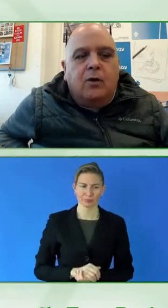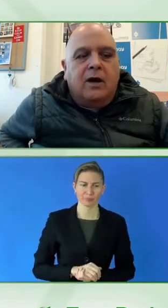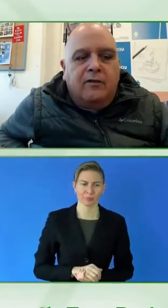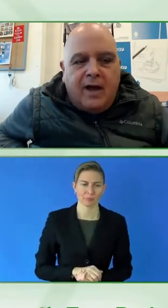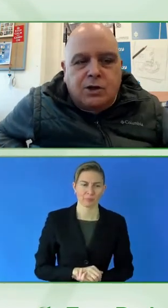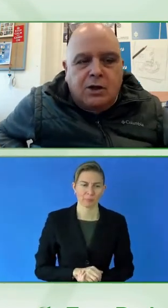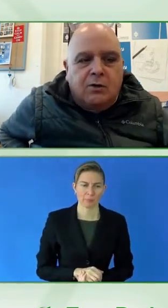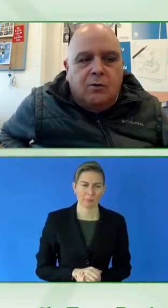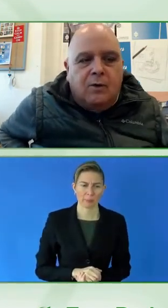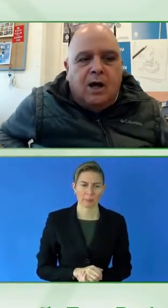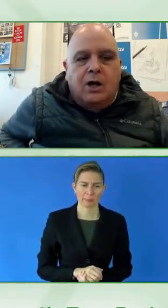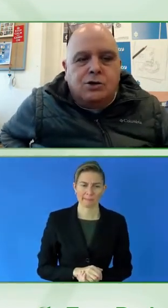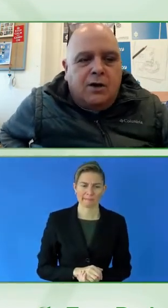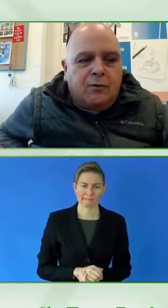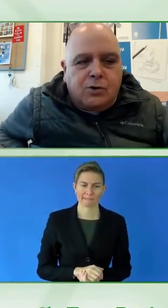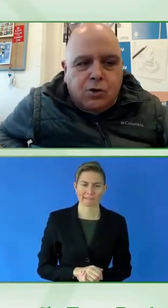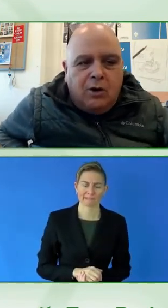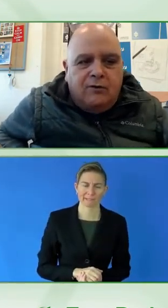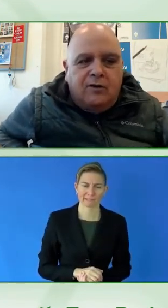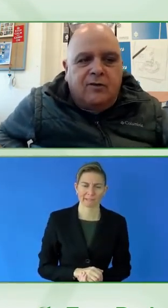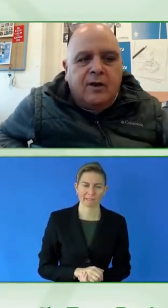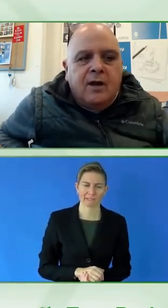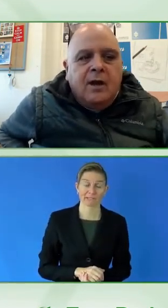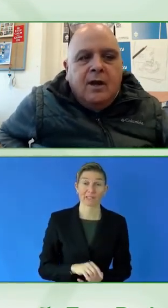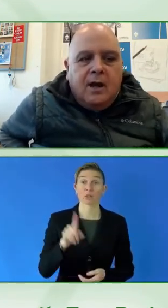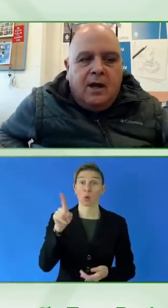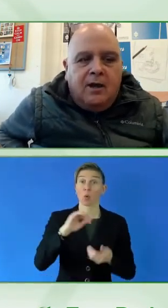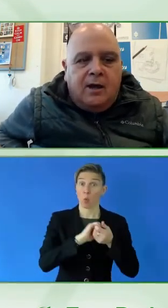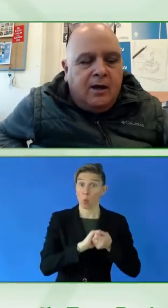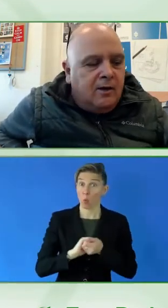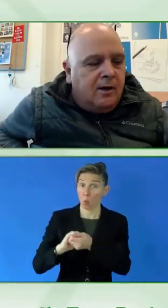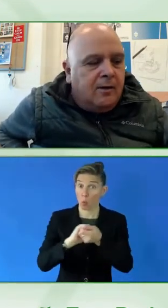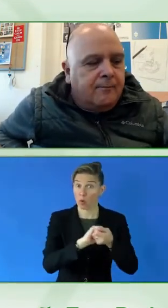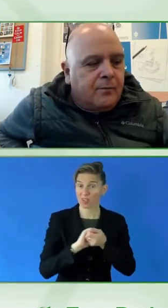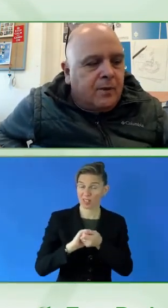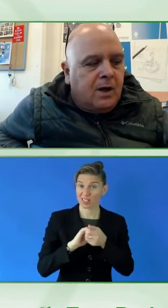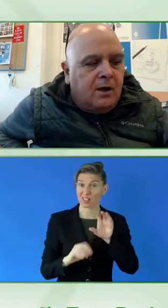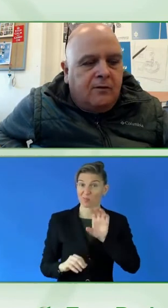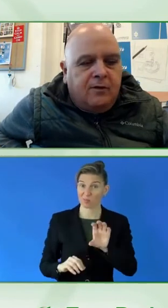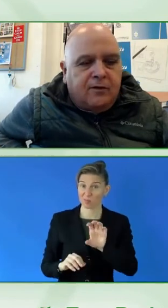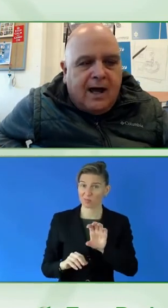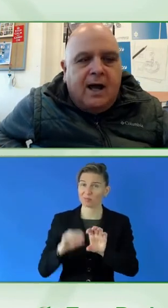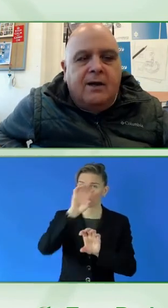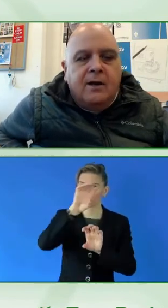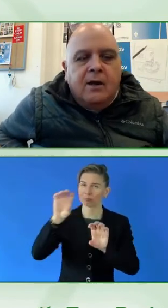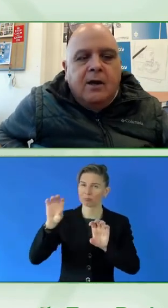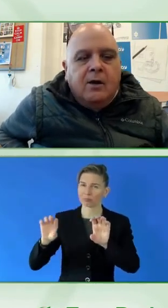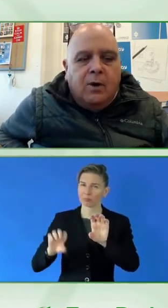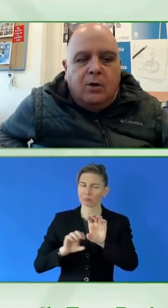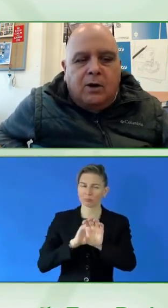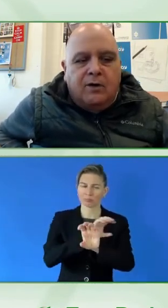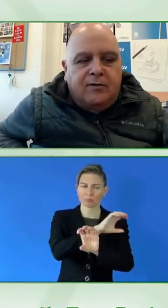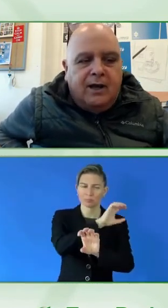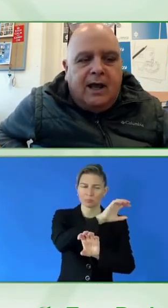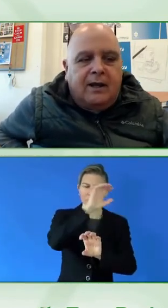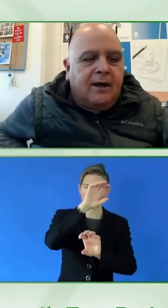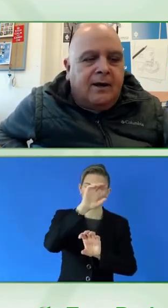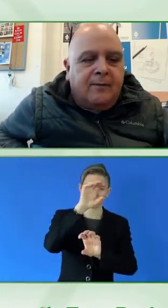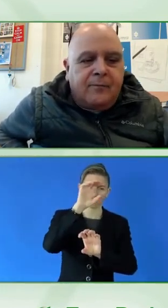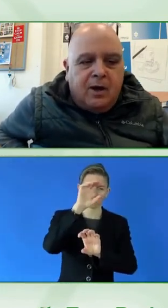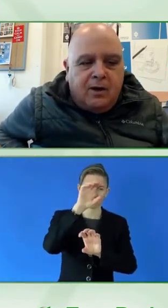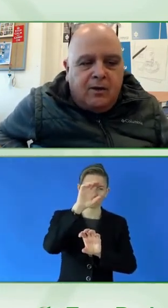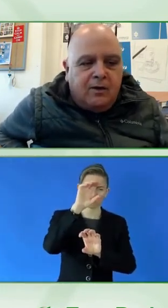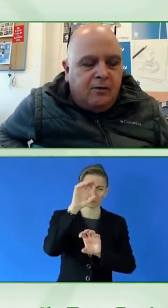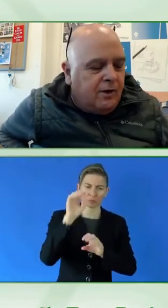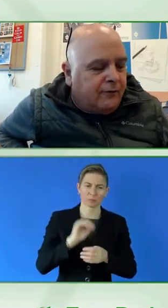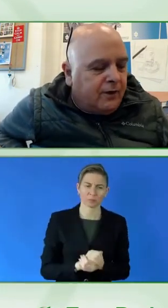In the organization, I'm just showing you this slide where you can see like